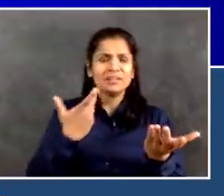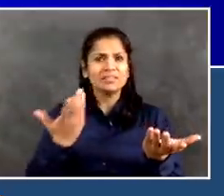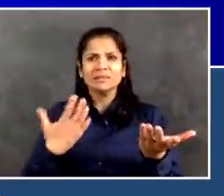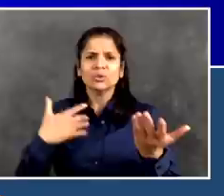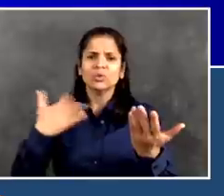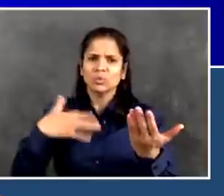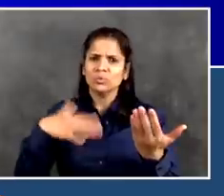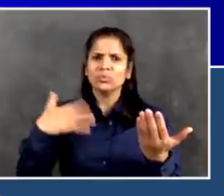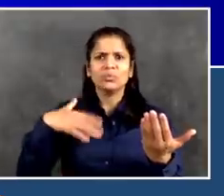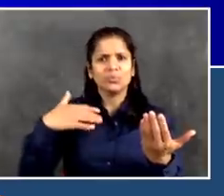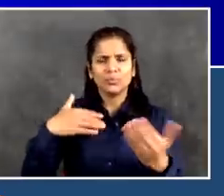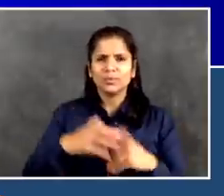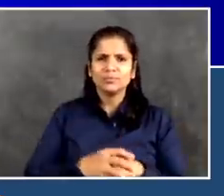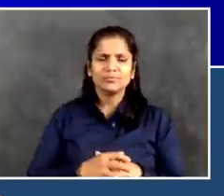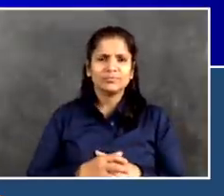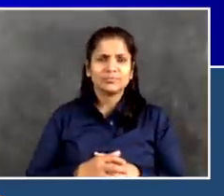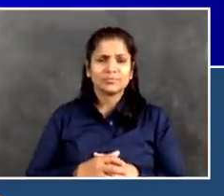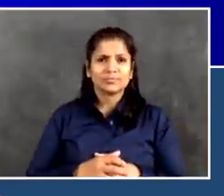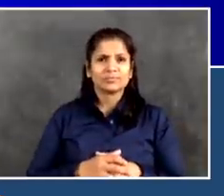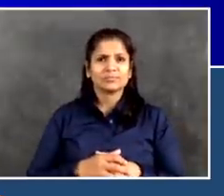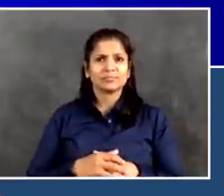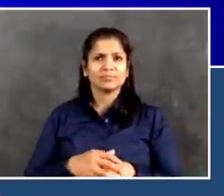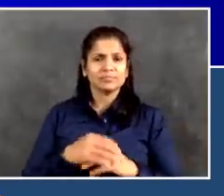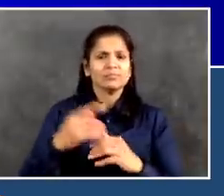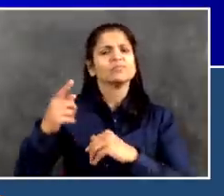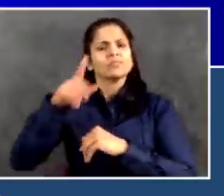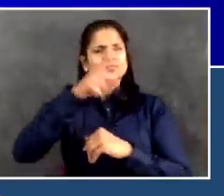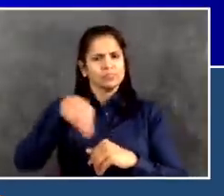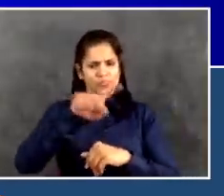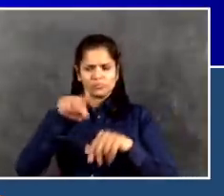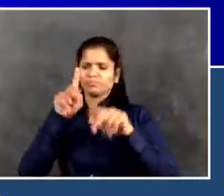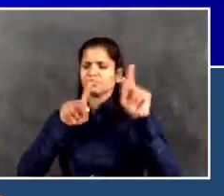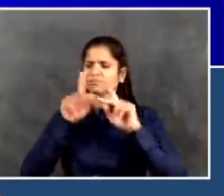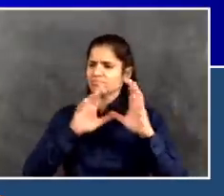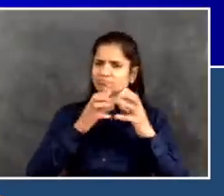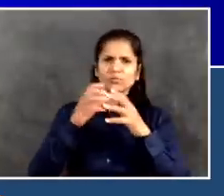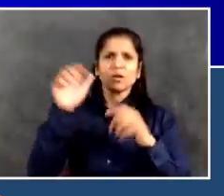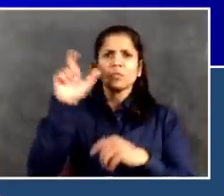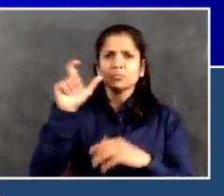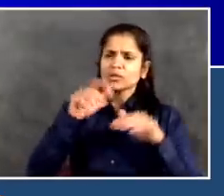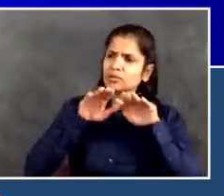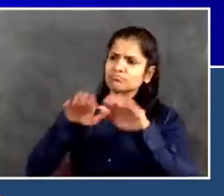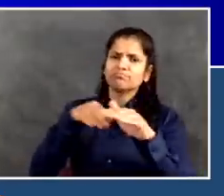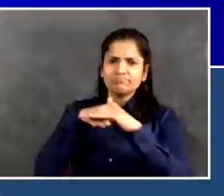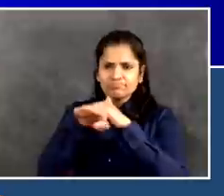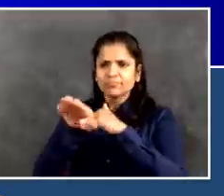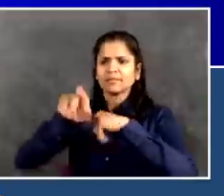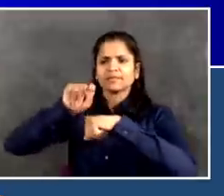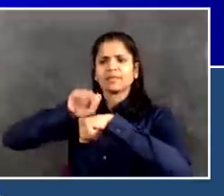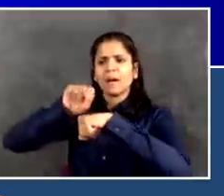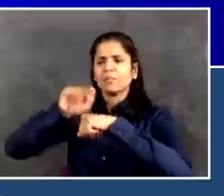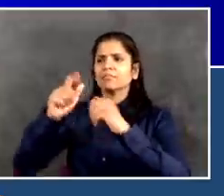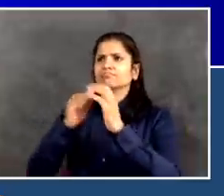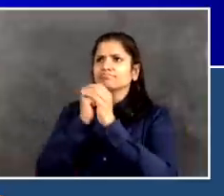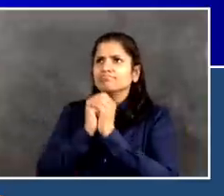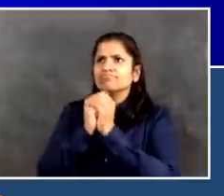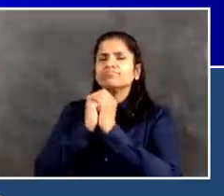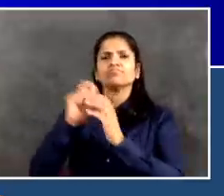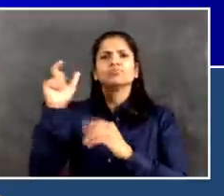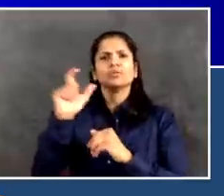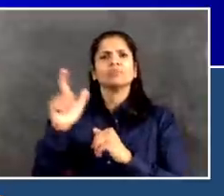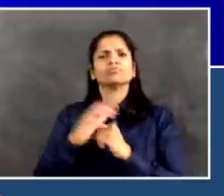fact, mosques have often been a place that those who were hungry, those who were poor, would know they could go during Ramadan to break the fast.